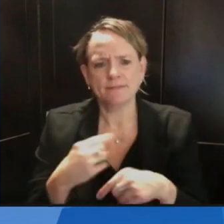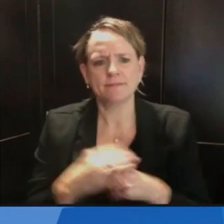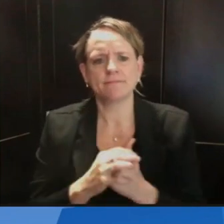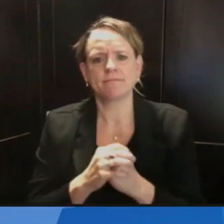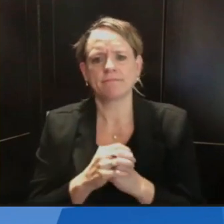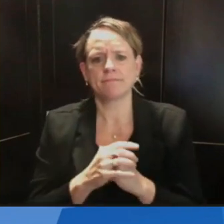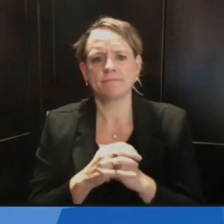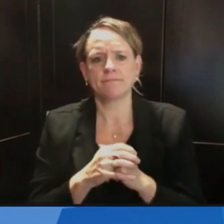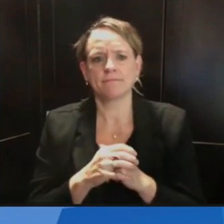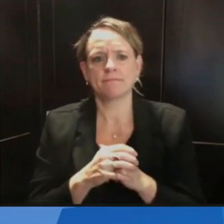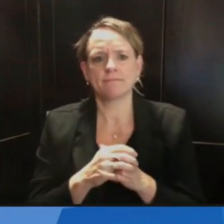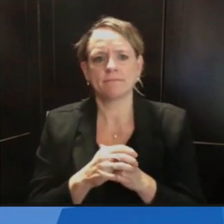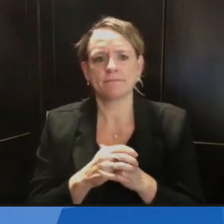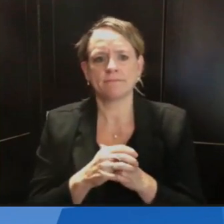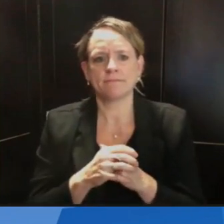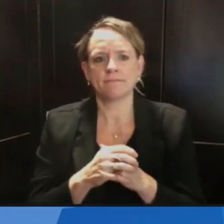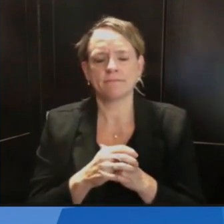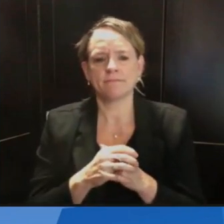Yes.